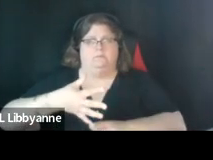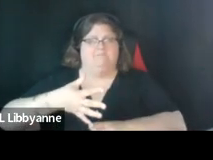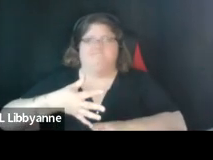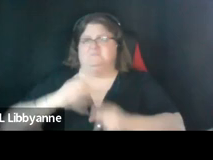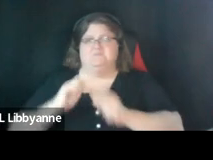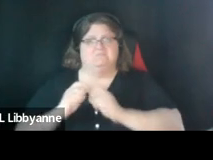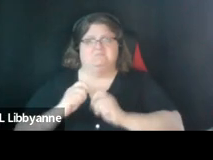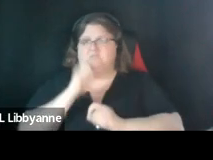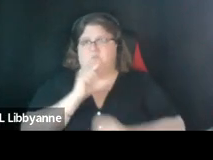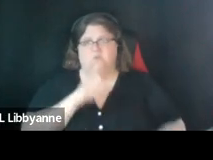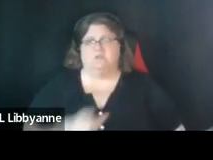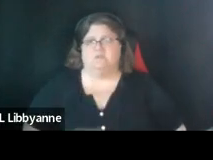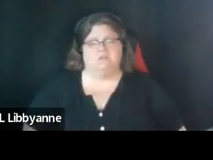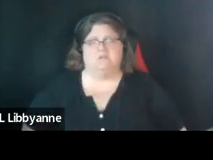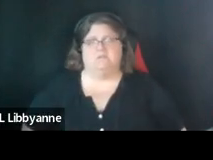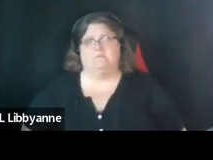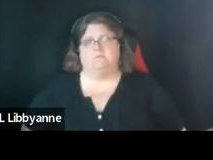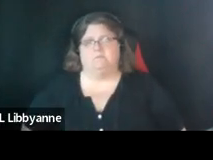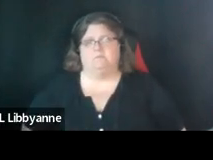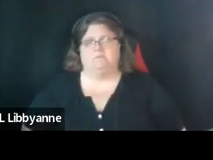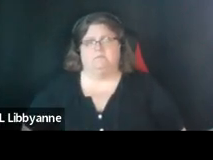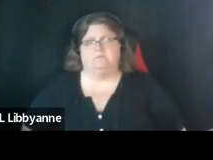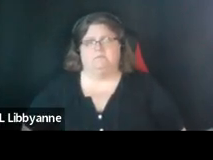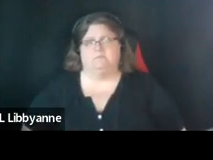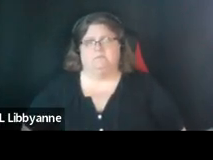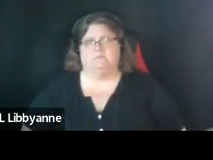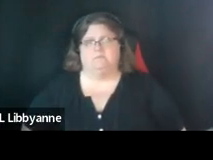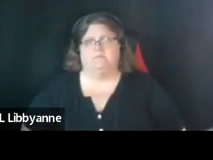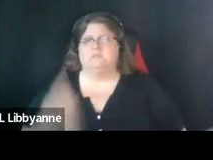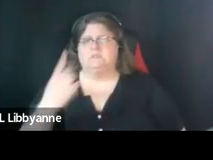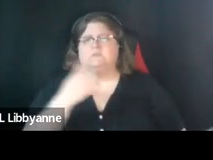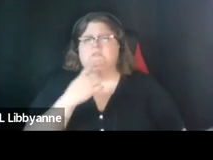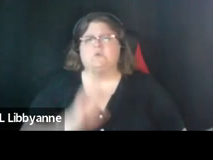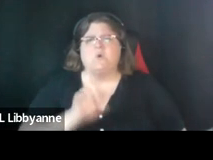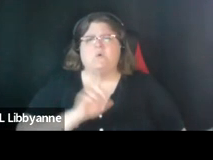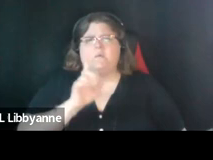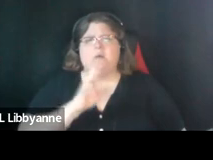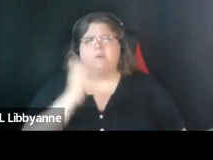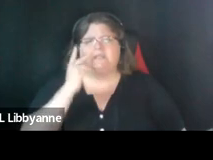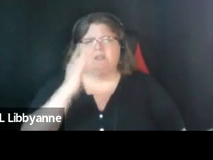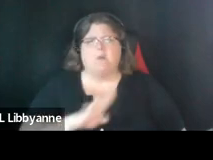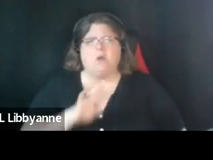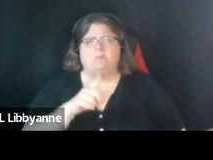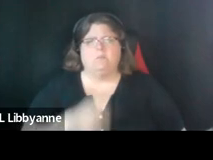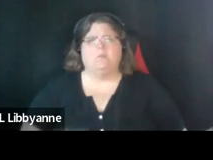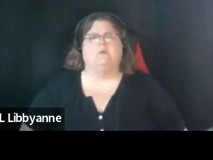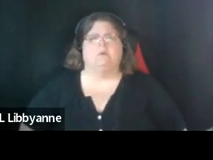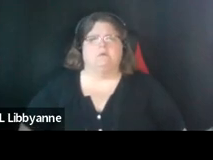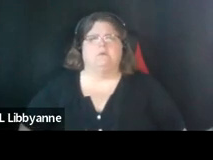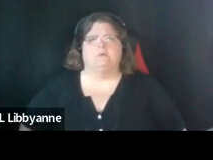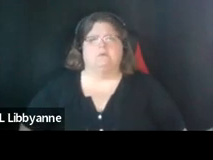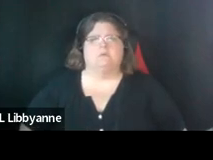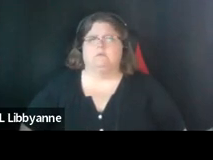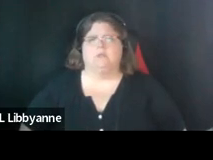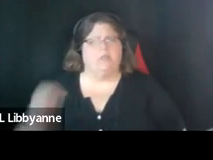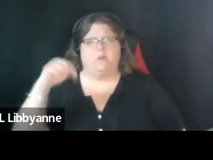can we could you scroll up a bit or scroll so i can read the bottom oh there we go nope the